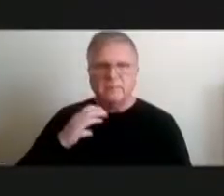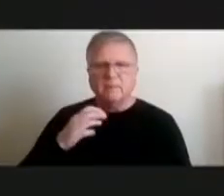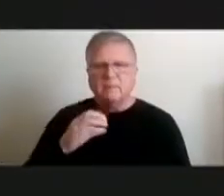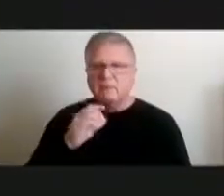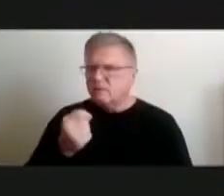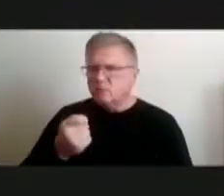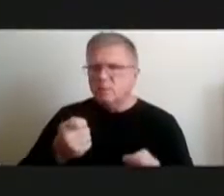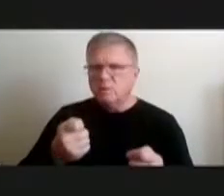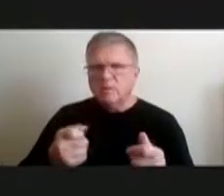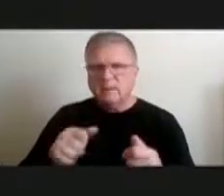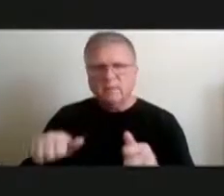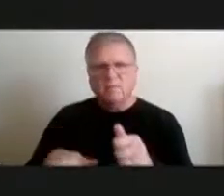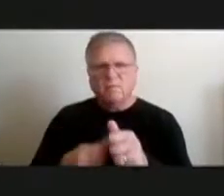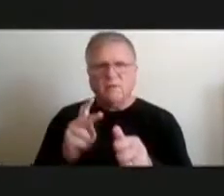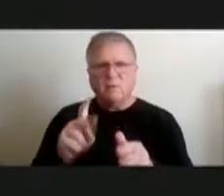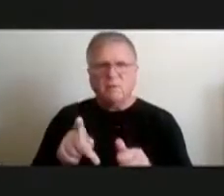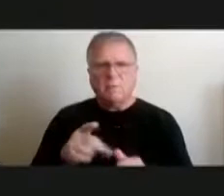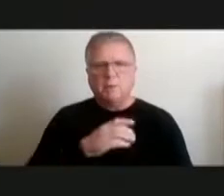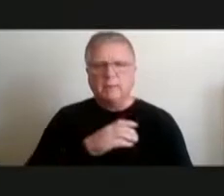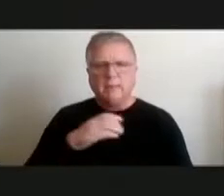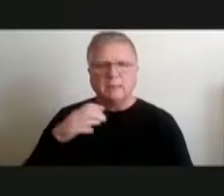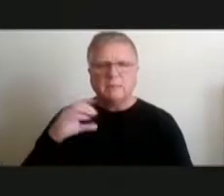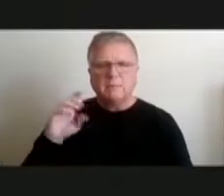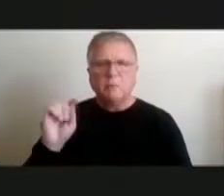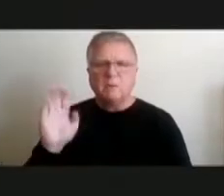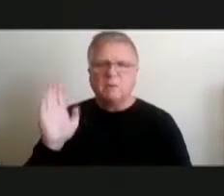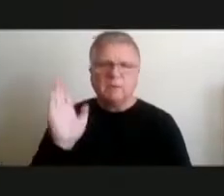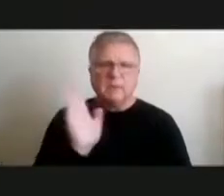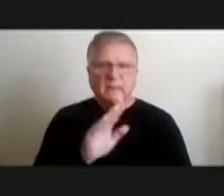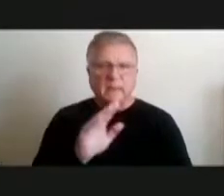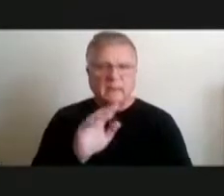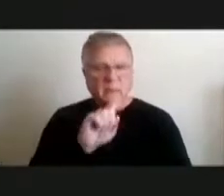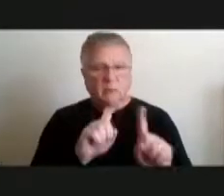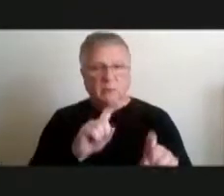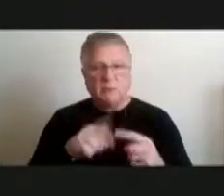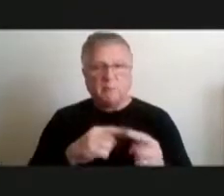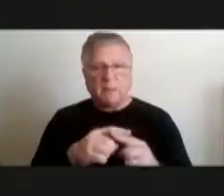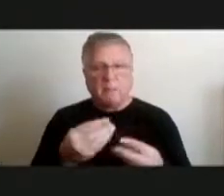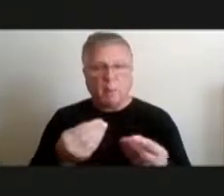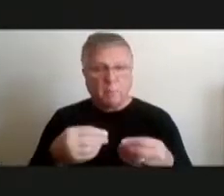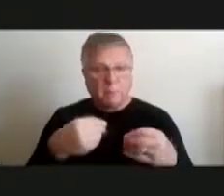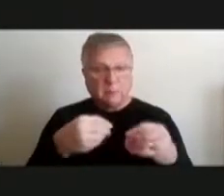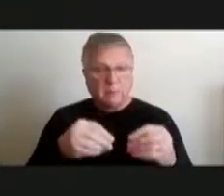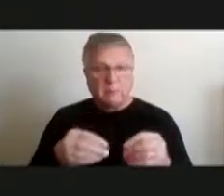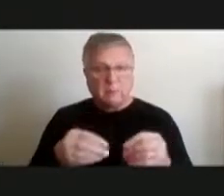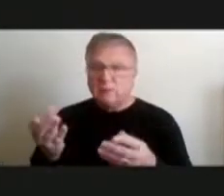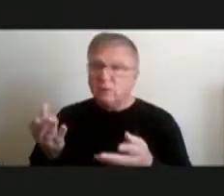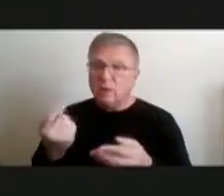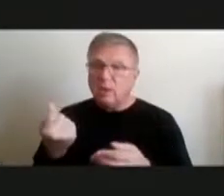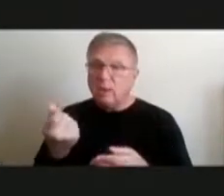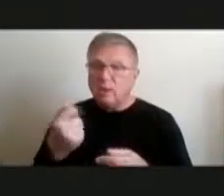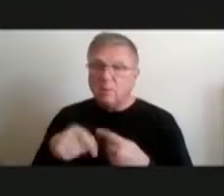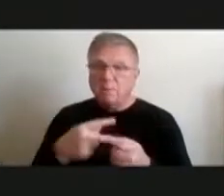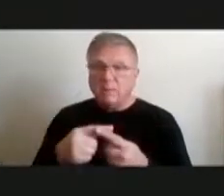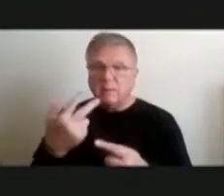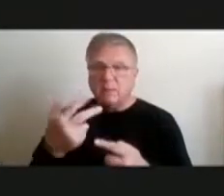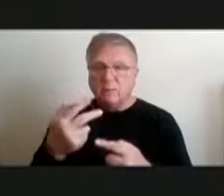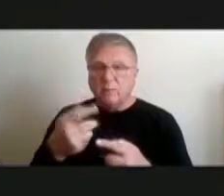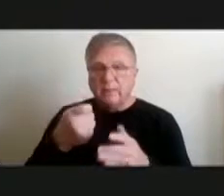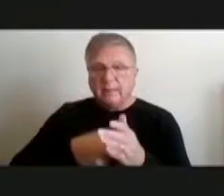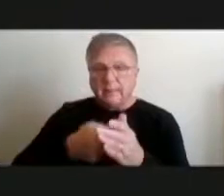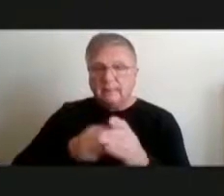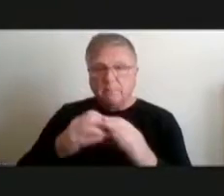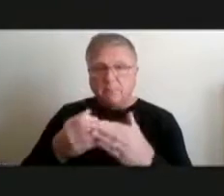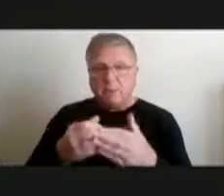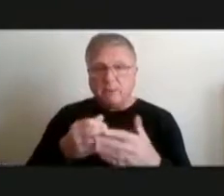follow up on councilman wilson's question about uh property sales can you talk to us a little bit about the three taxing bodies trust fund because i see